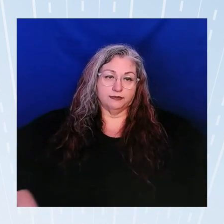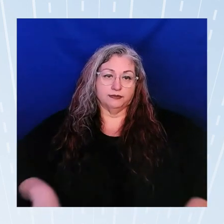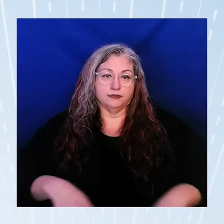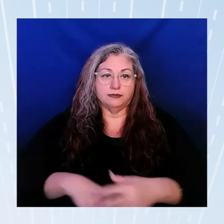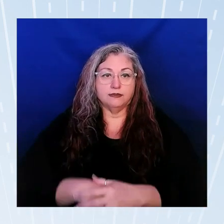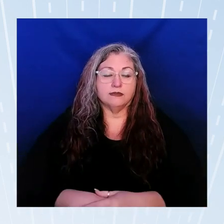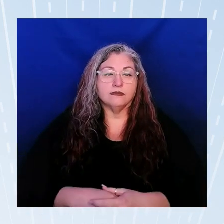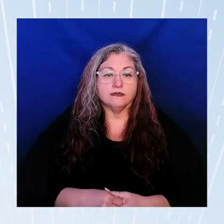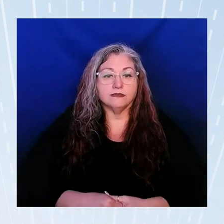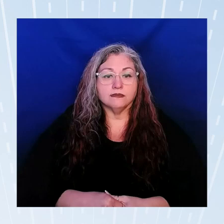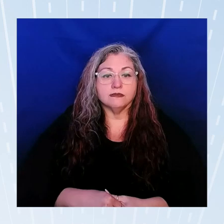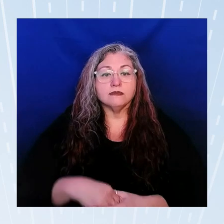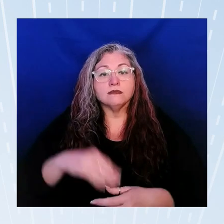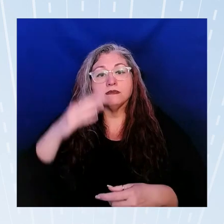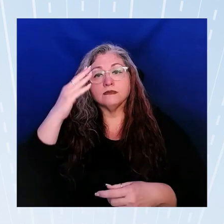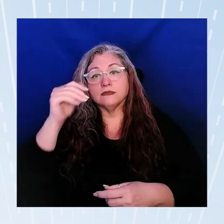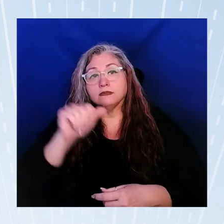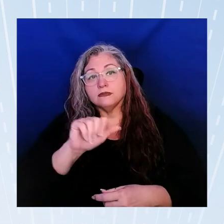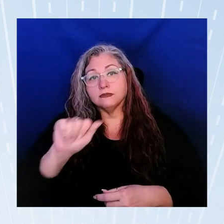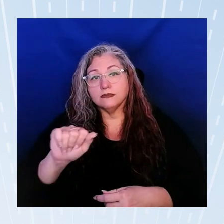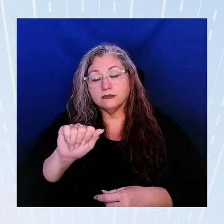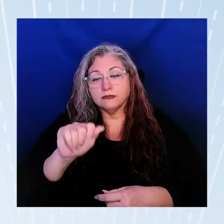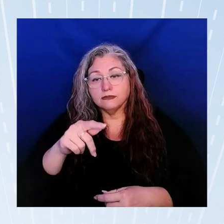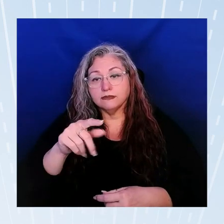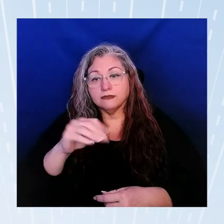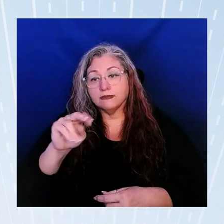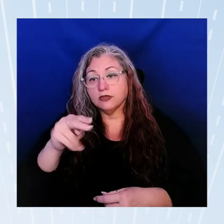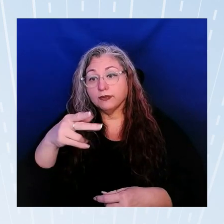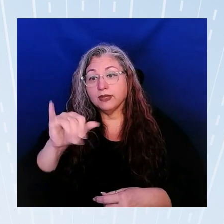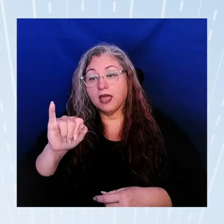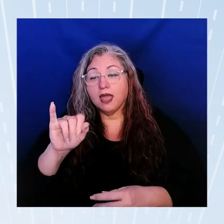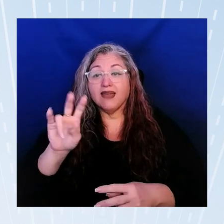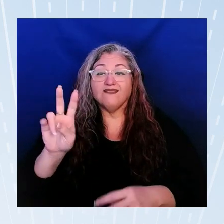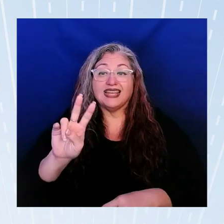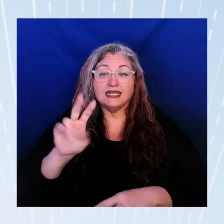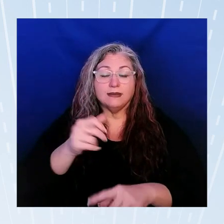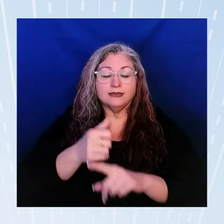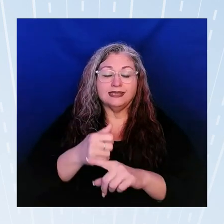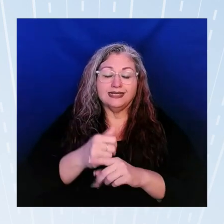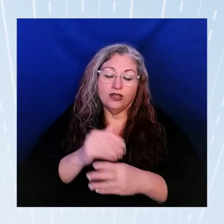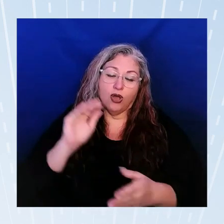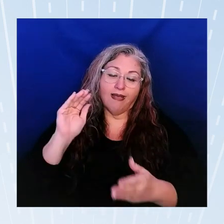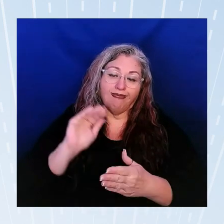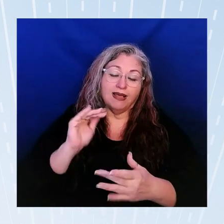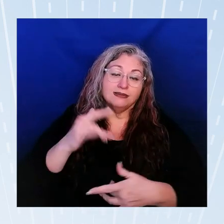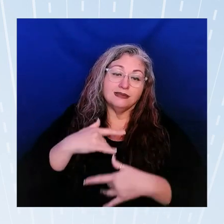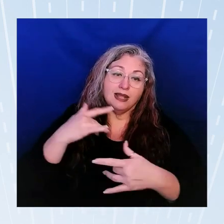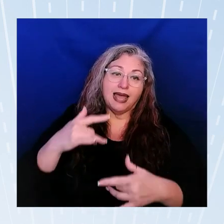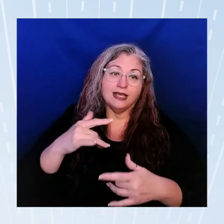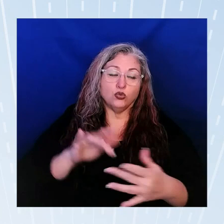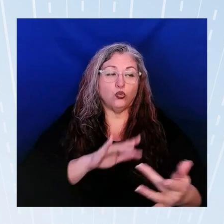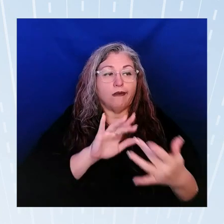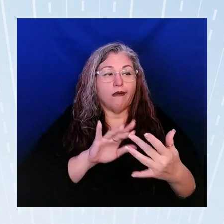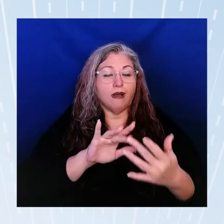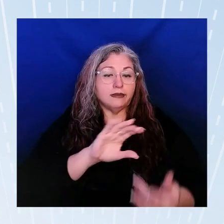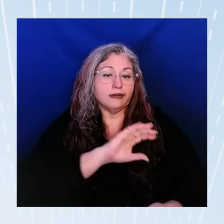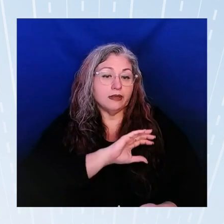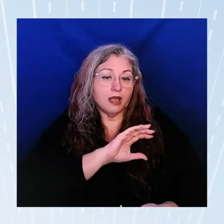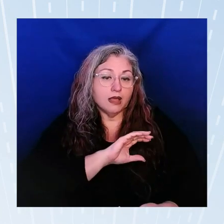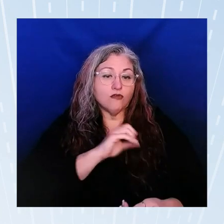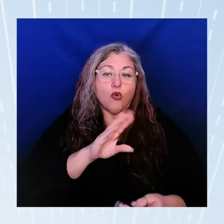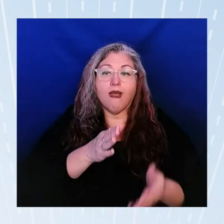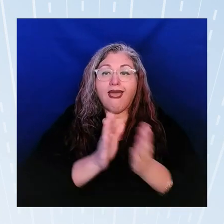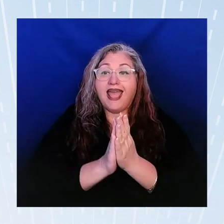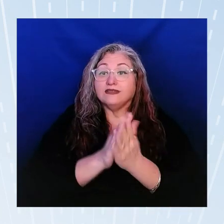because AA and NHPI victims are significantly less likely to contact law enforcement or ask for